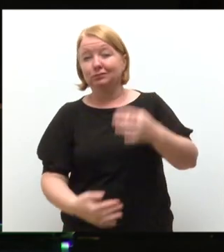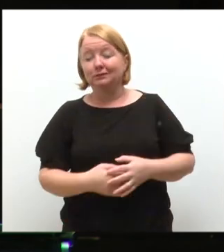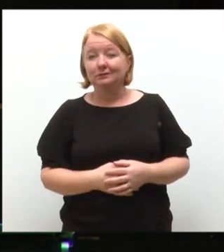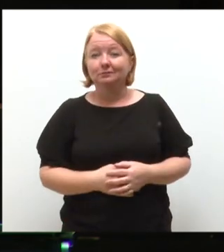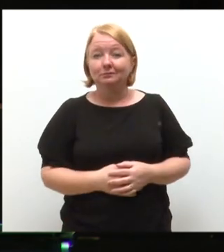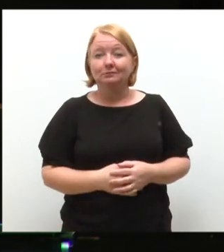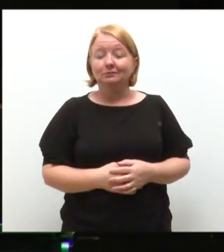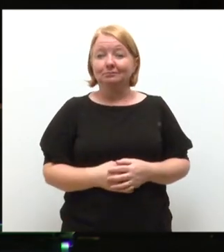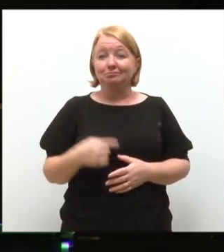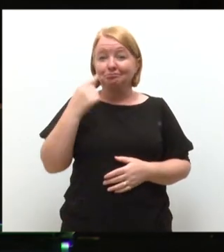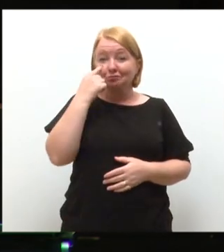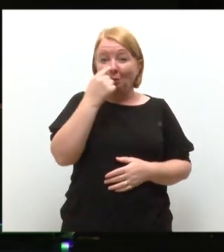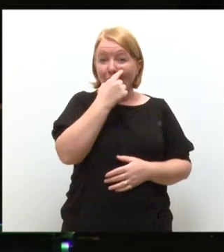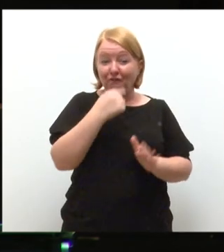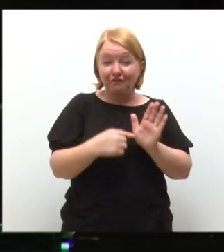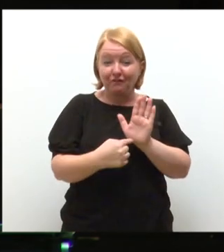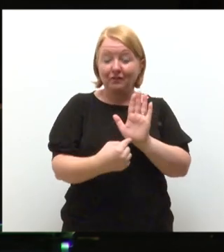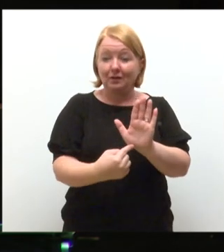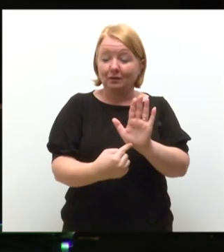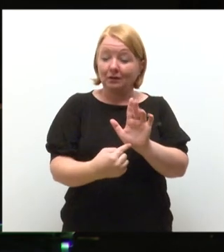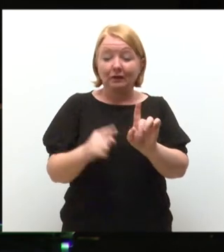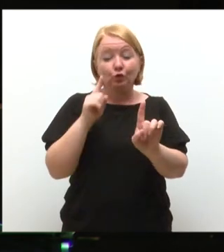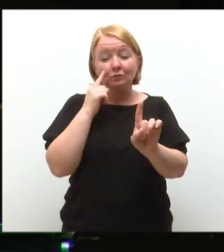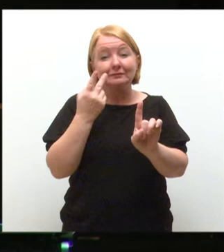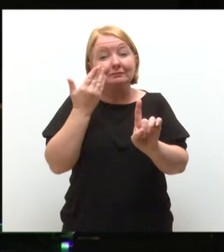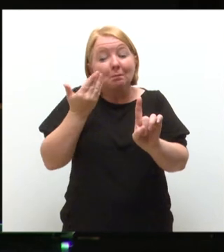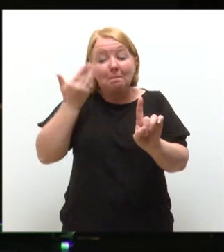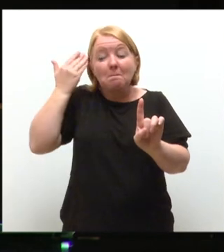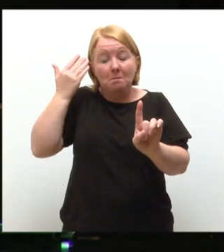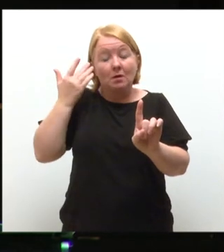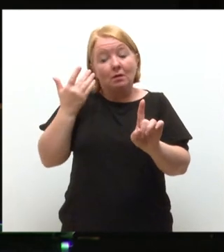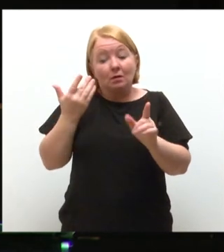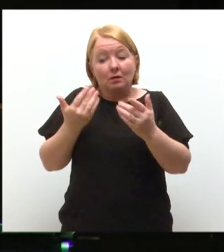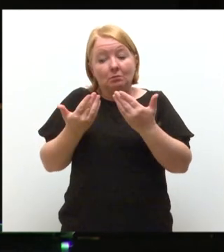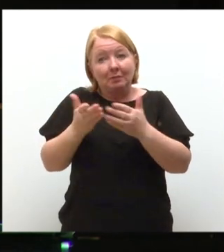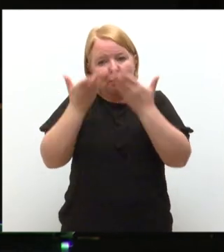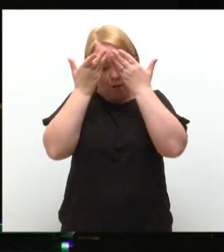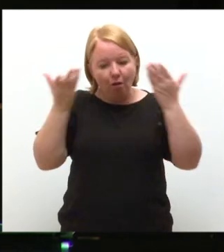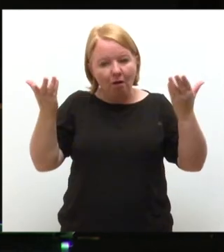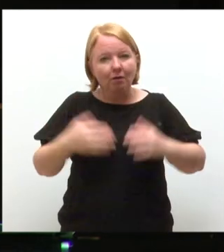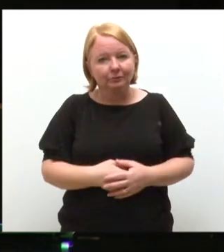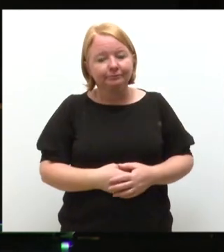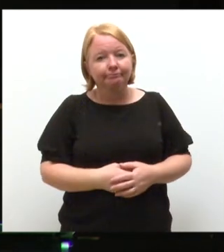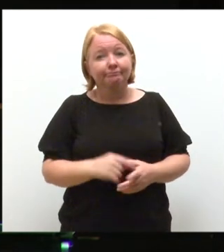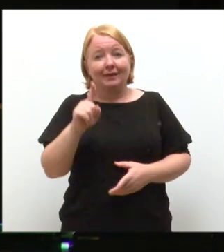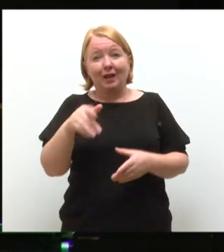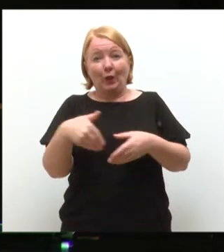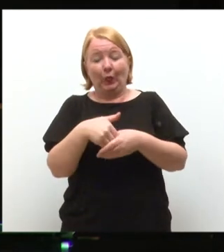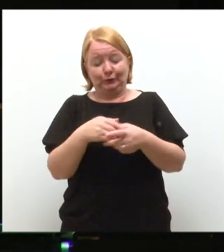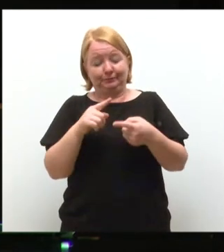The proof is there for you when you look at some of your predecessors, whom we have recently honoured. They include